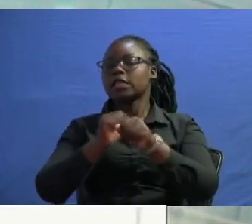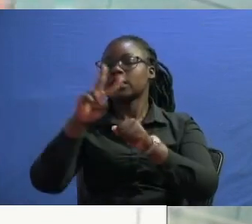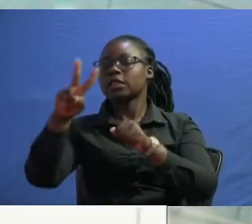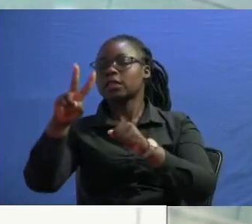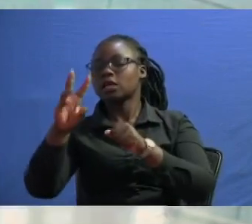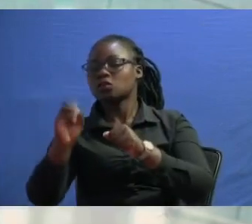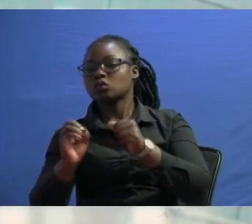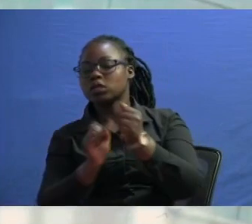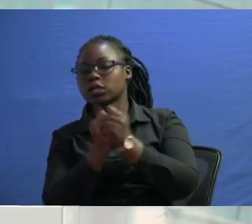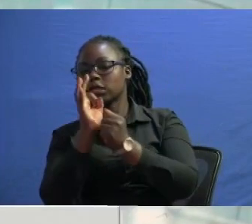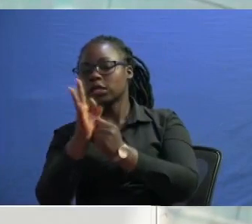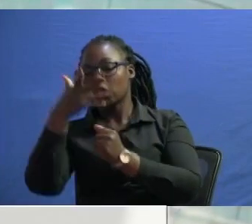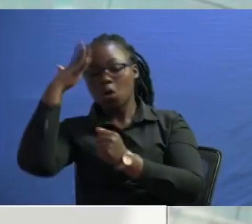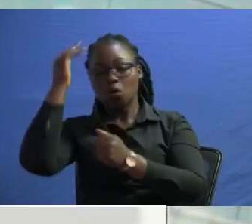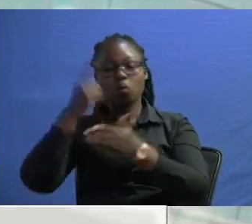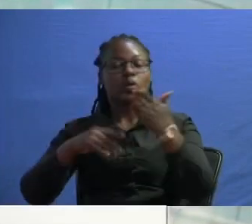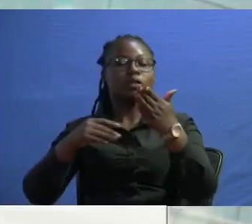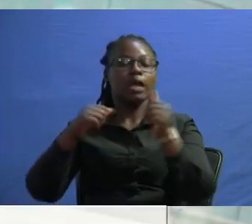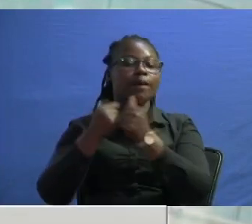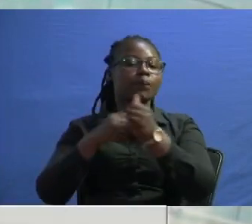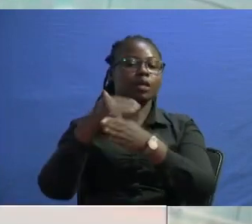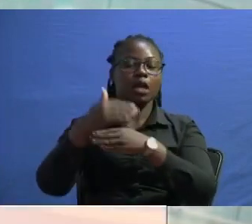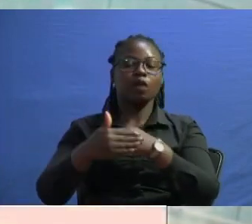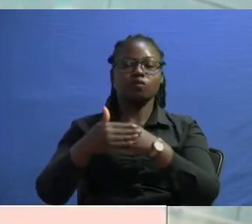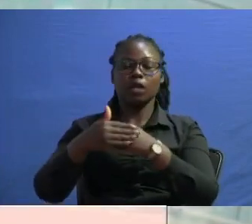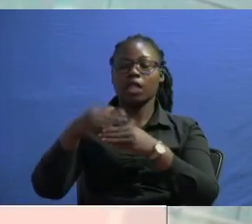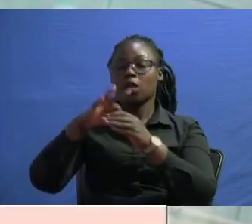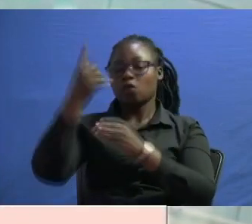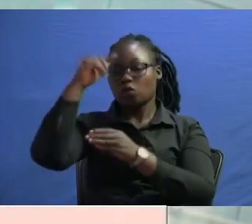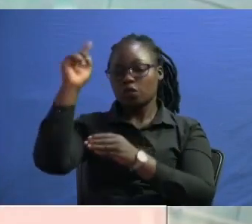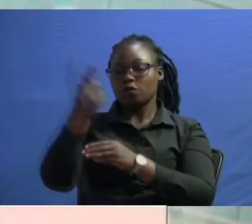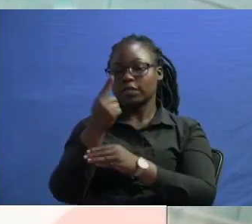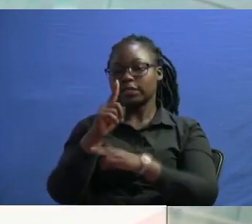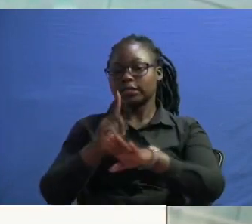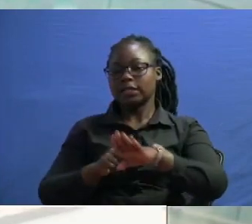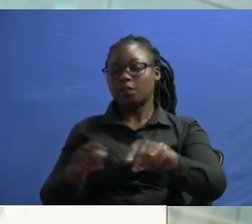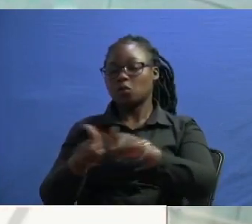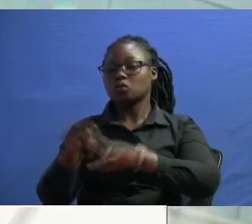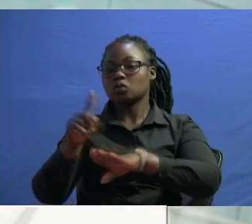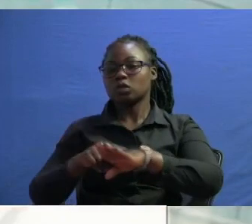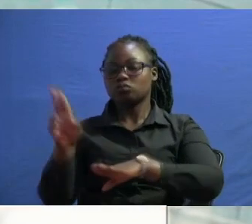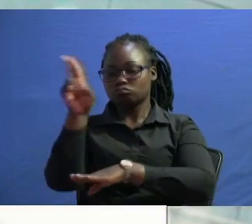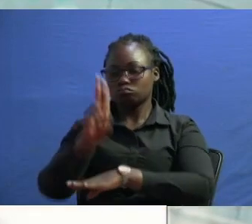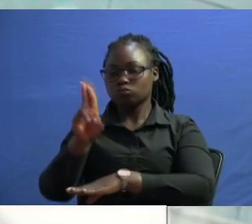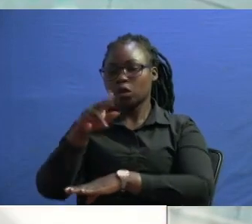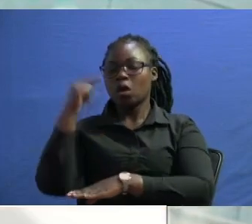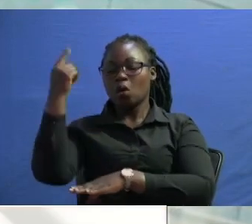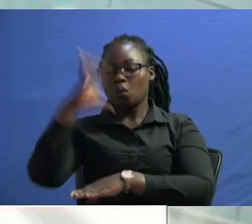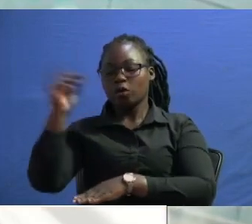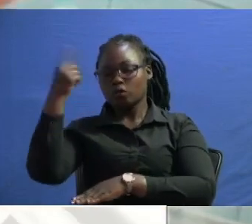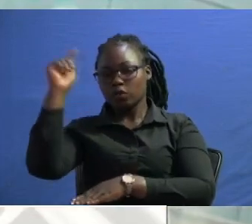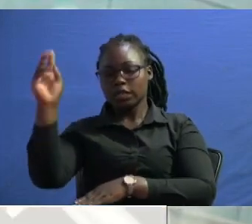what happened after the election of 2013 where uhuru kenyatta was elected for the first time and when uhuru kenyatta went for the second election